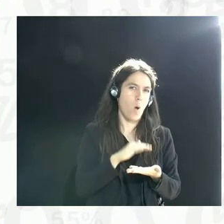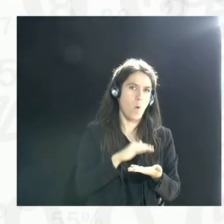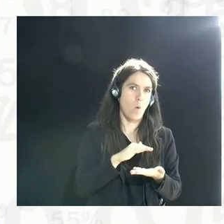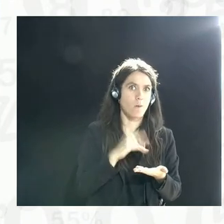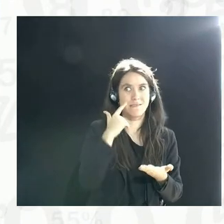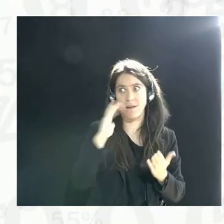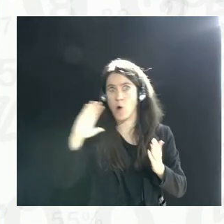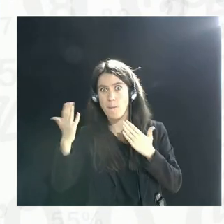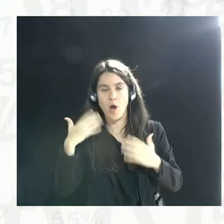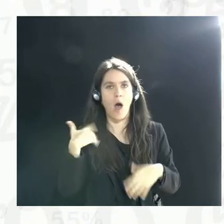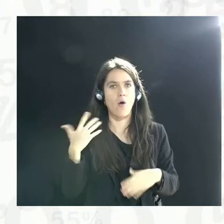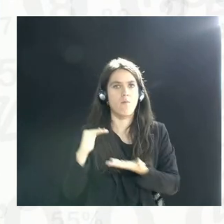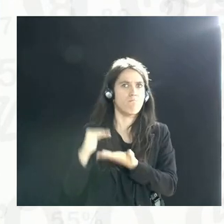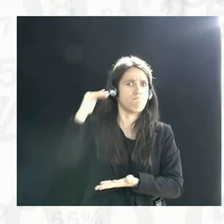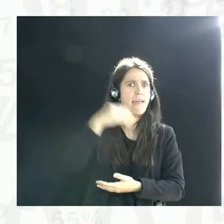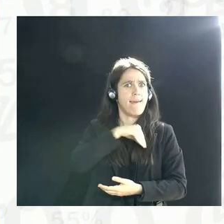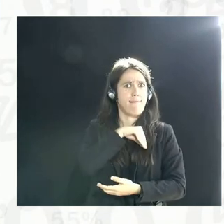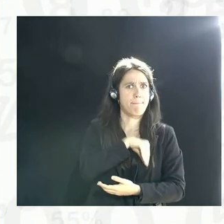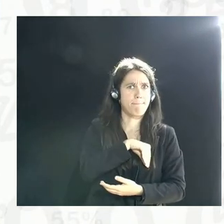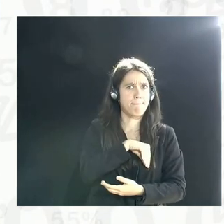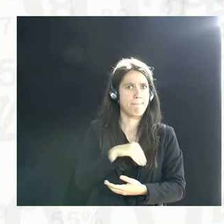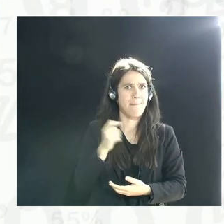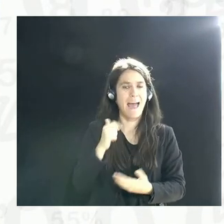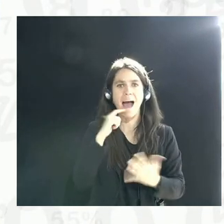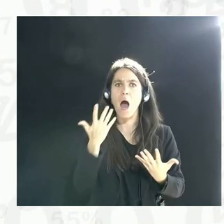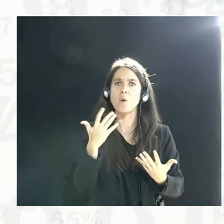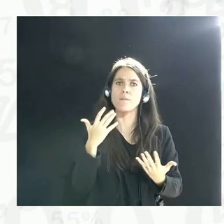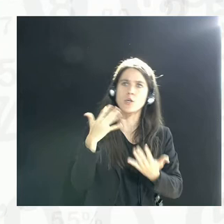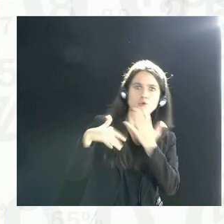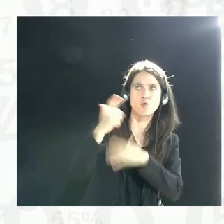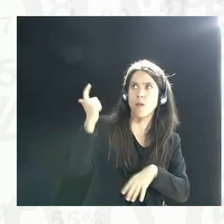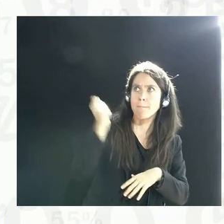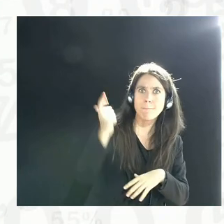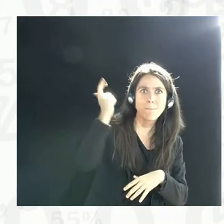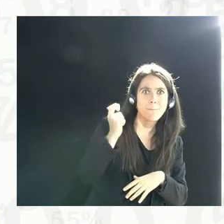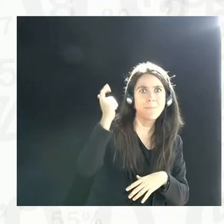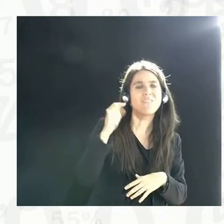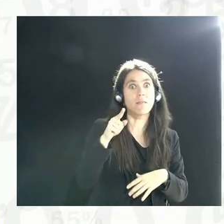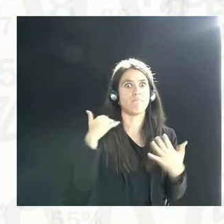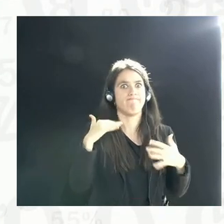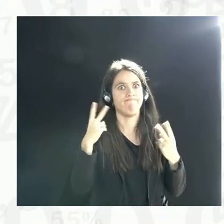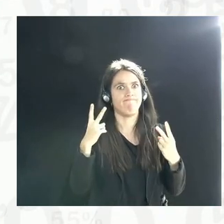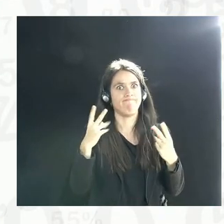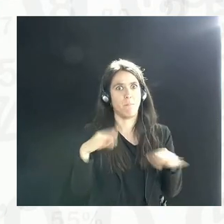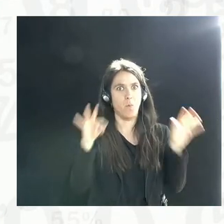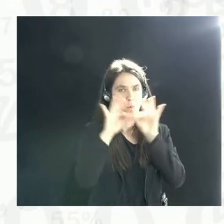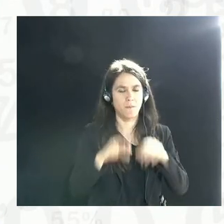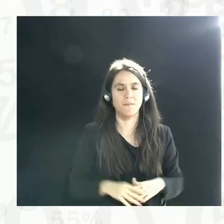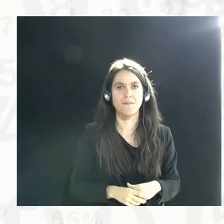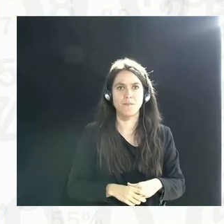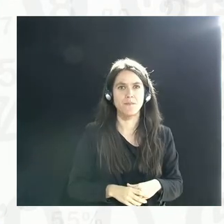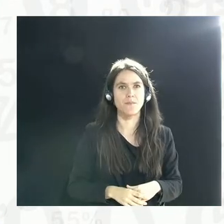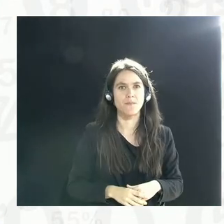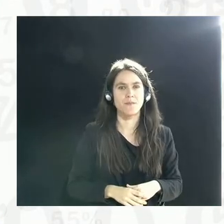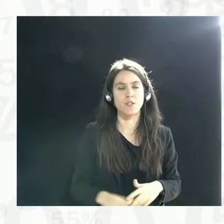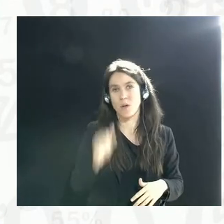of financial inclusion, social benefits become more important. And what's happened over the past decade is that India has